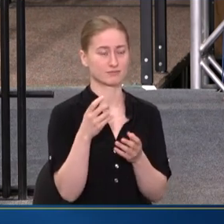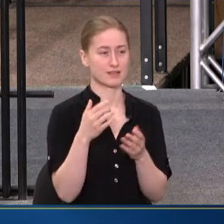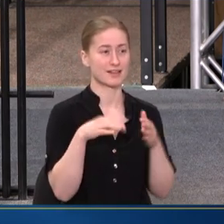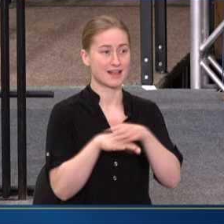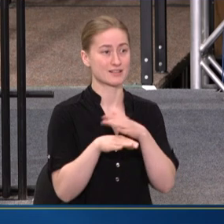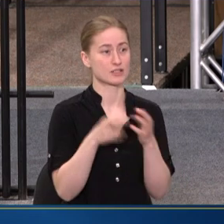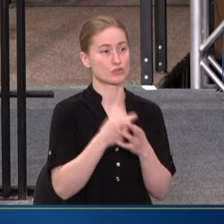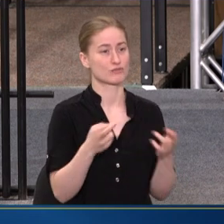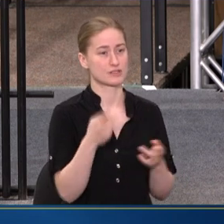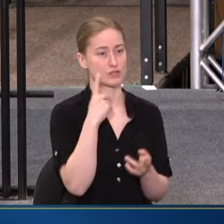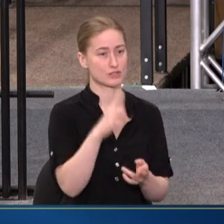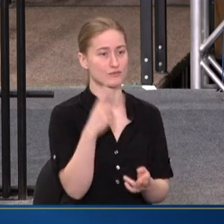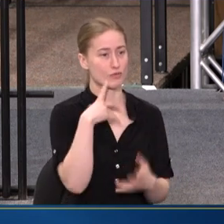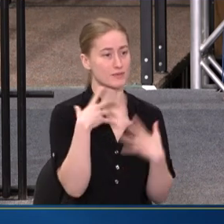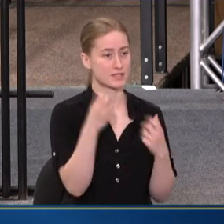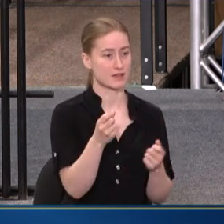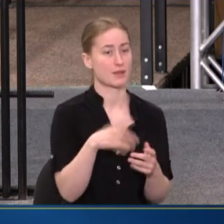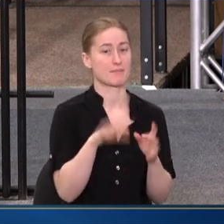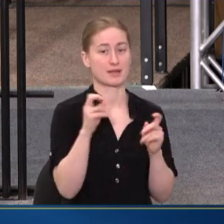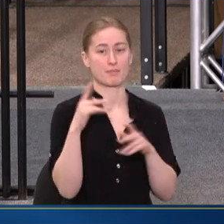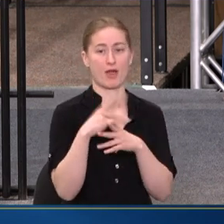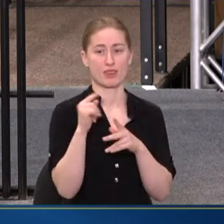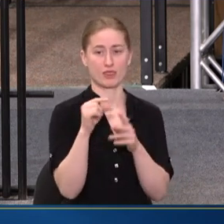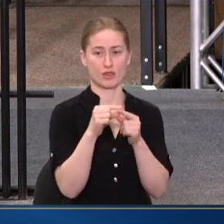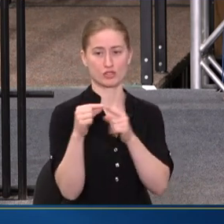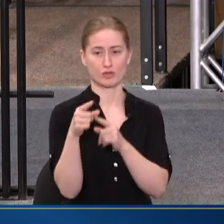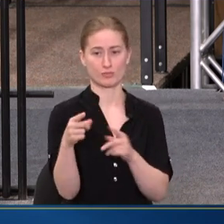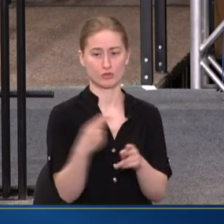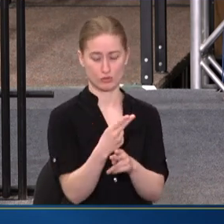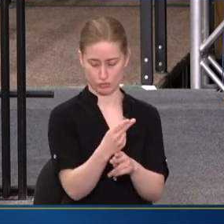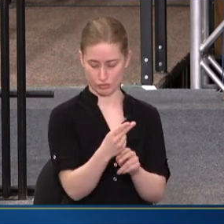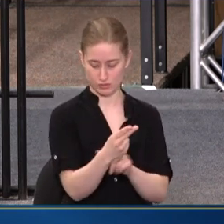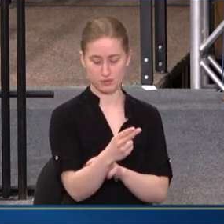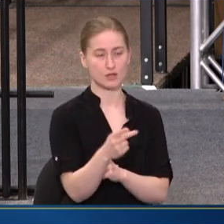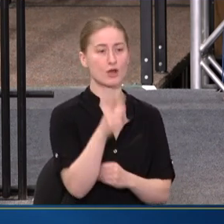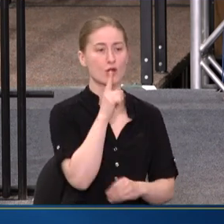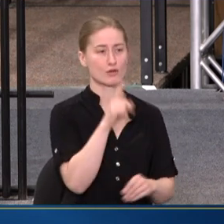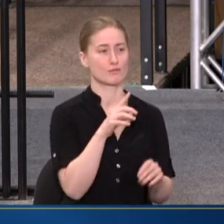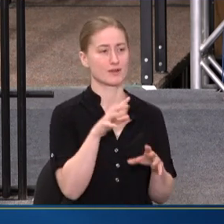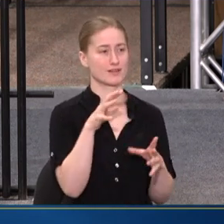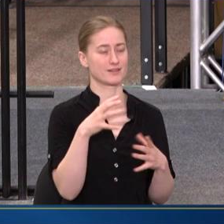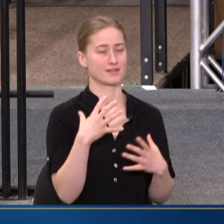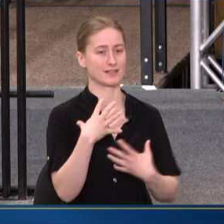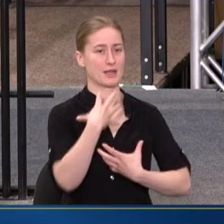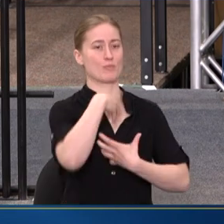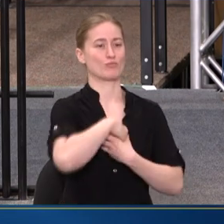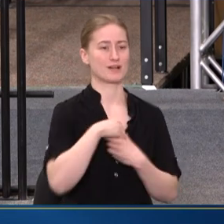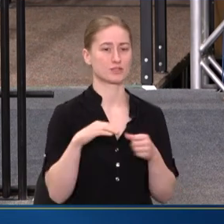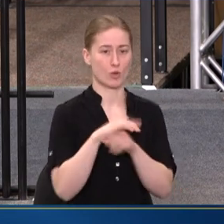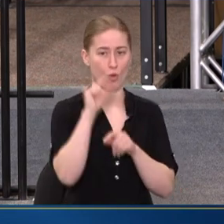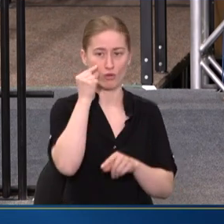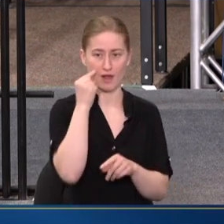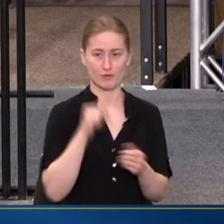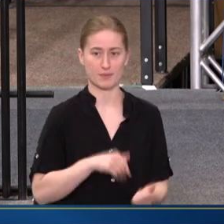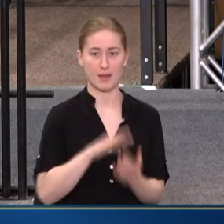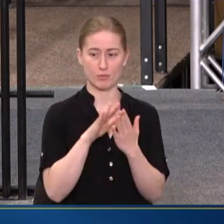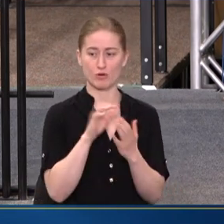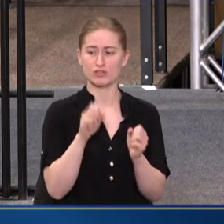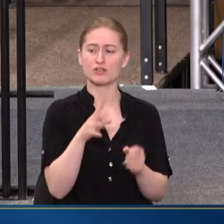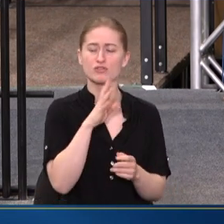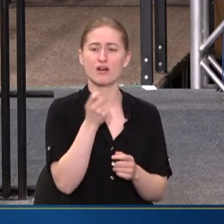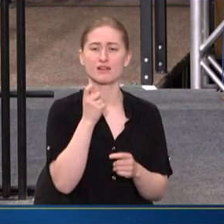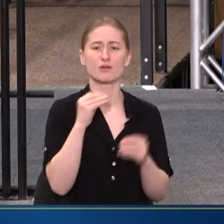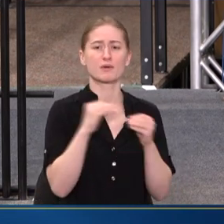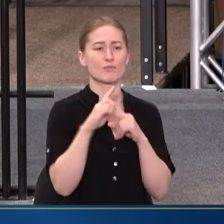PICKING UP REALLY ON A TERM THAT YOU USE THAT WE'VE ALL REALLY EMBRACED, THIS WHOLE OF GOVERNMENT APPROACH, CAN YOU TALK A LITTLE MORE ABOUT